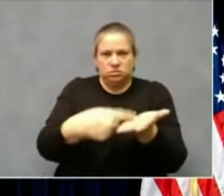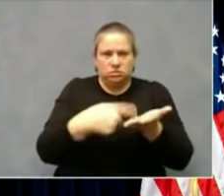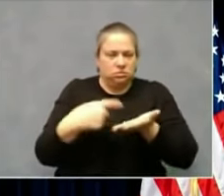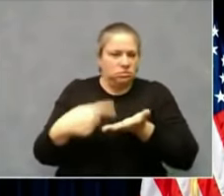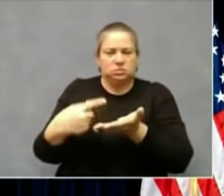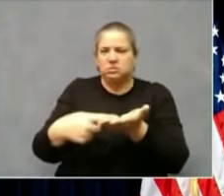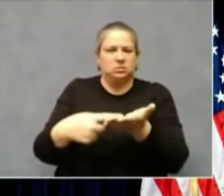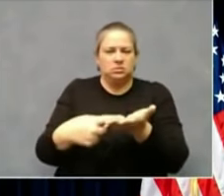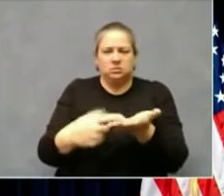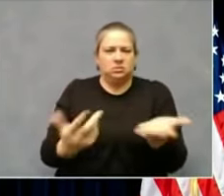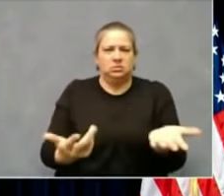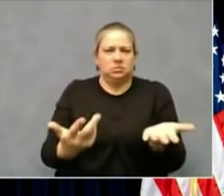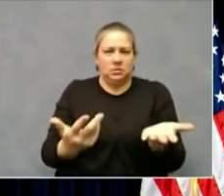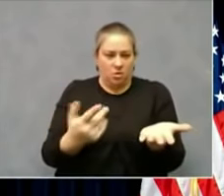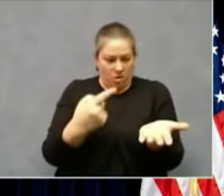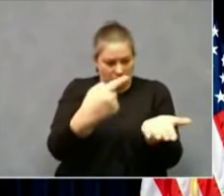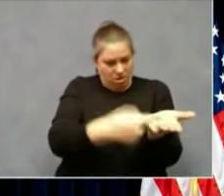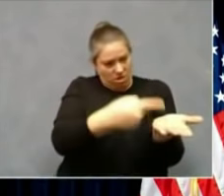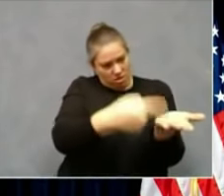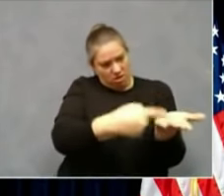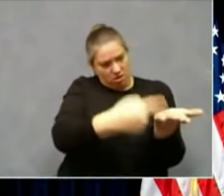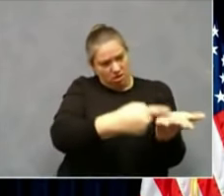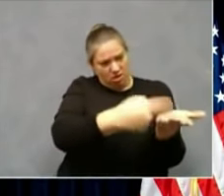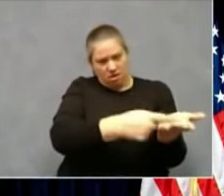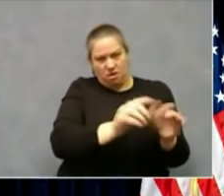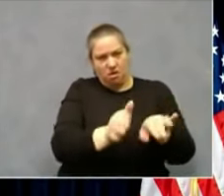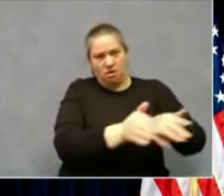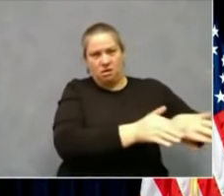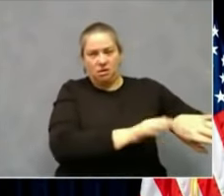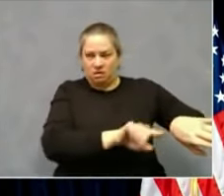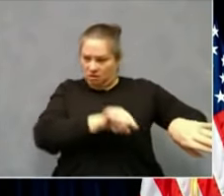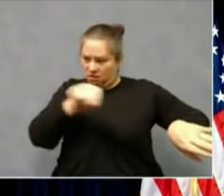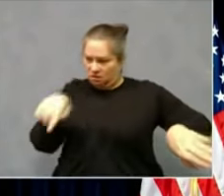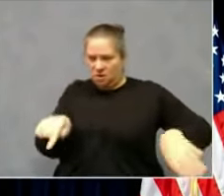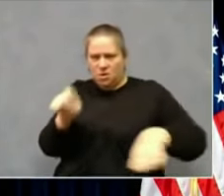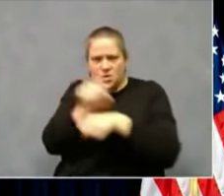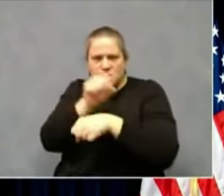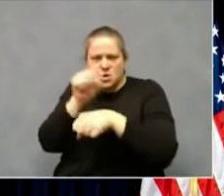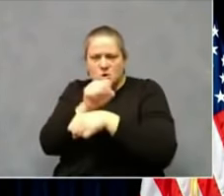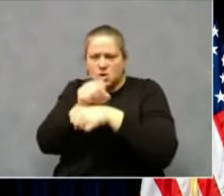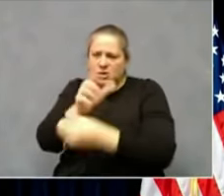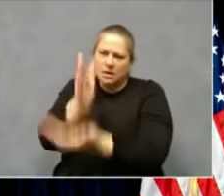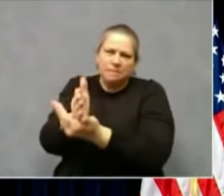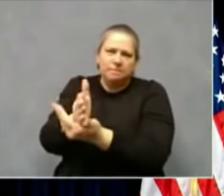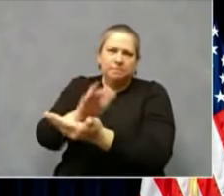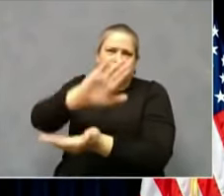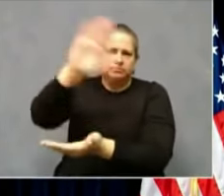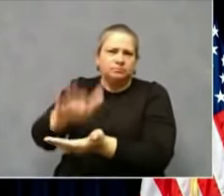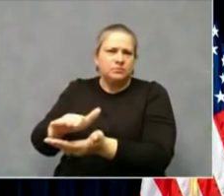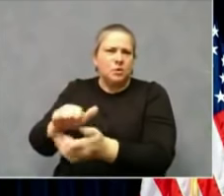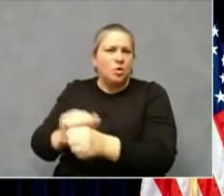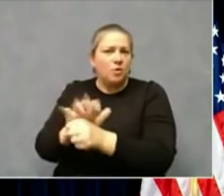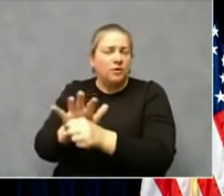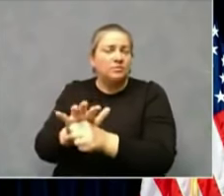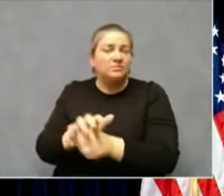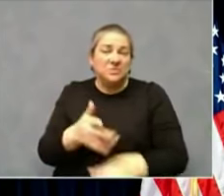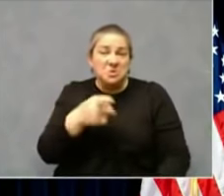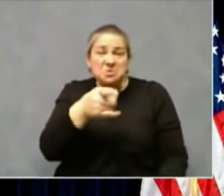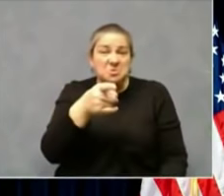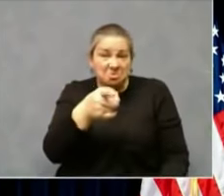putting all of our efforts towards stopping this virus. Some of us can ignore it, but it's not going to ignore us.